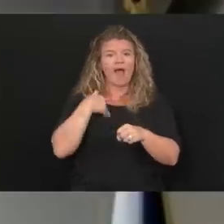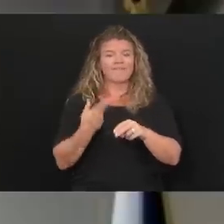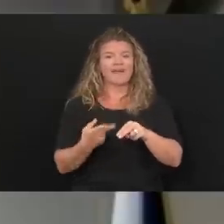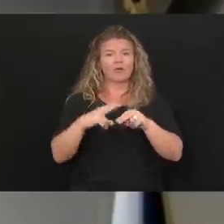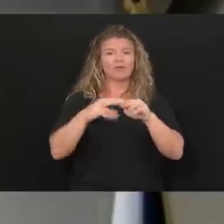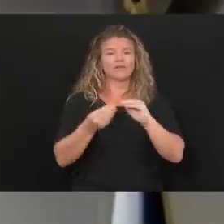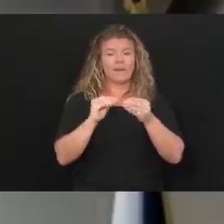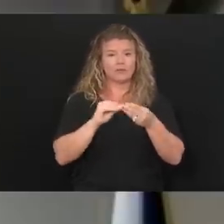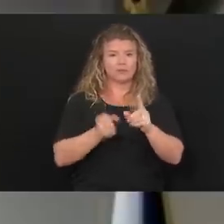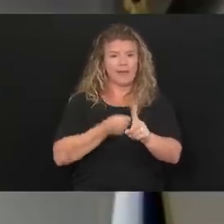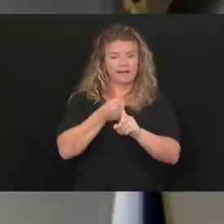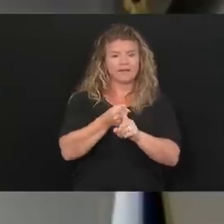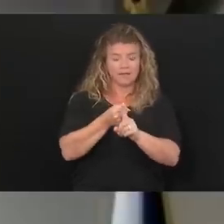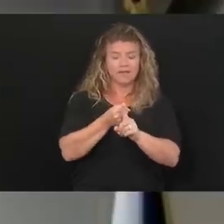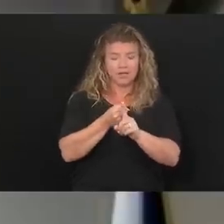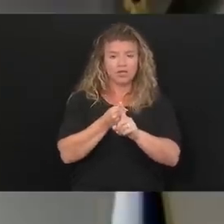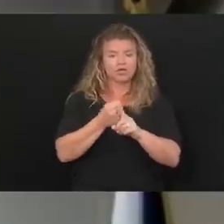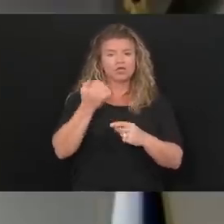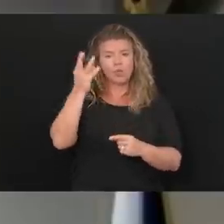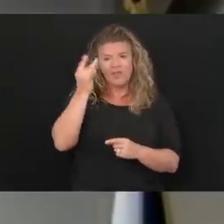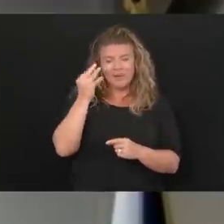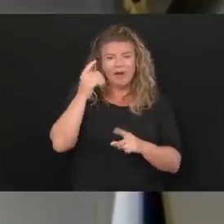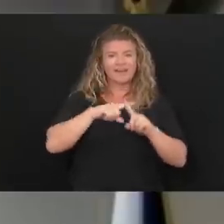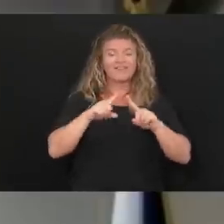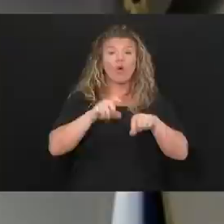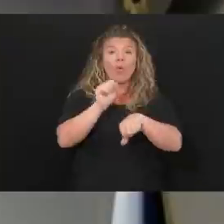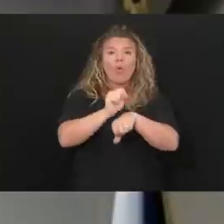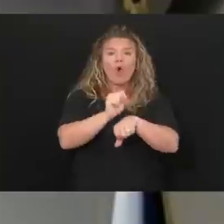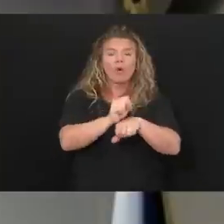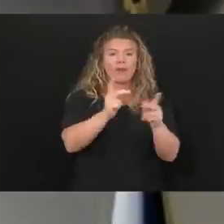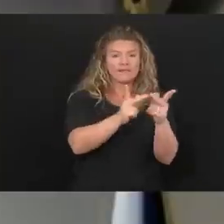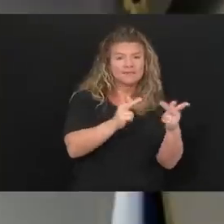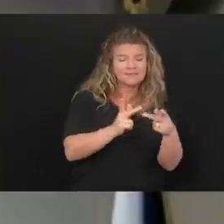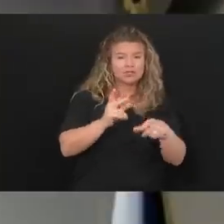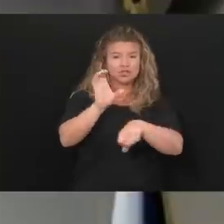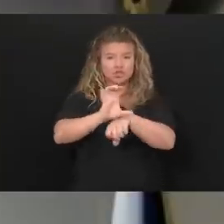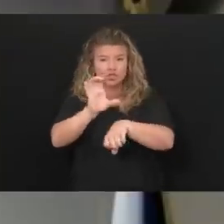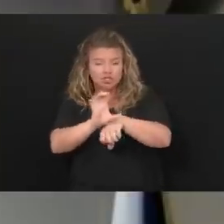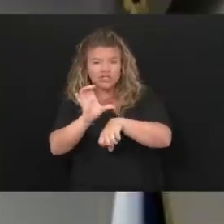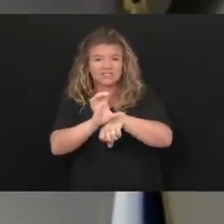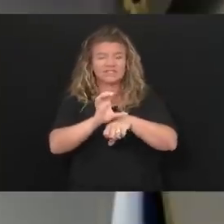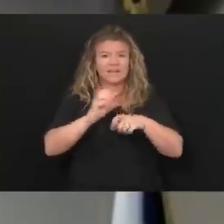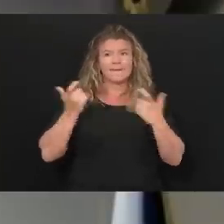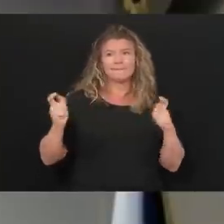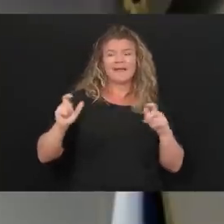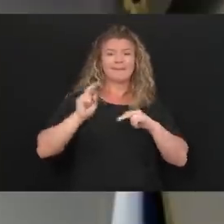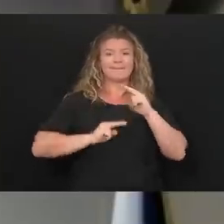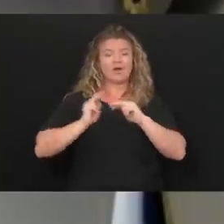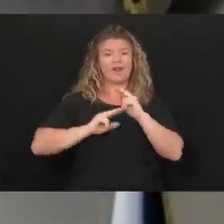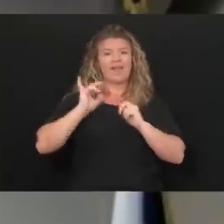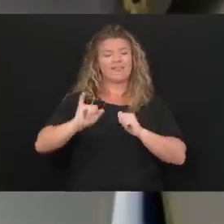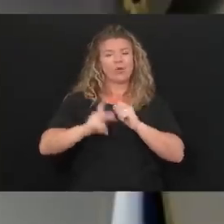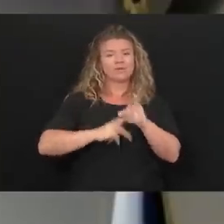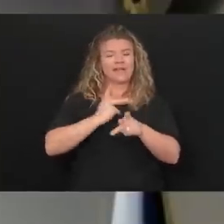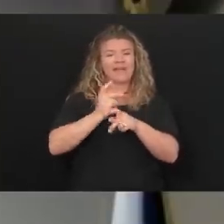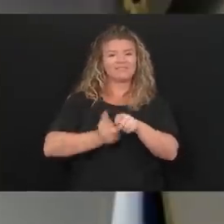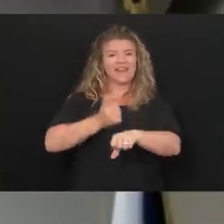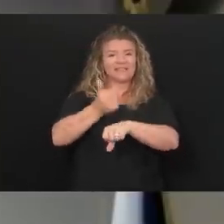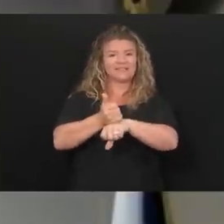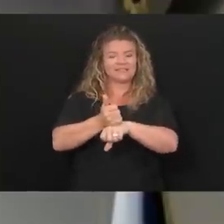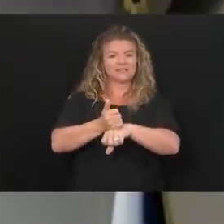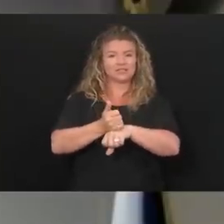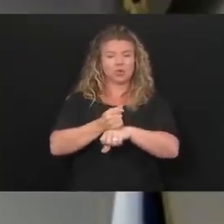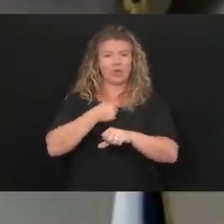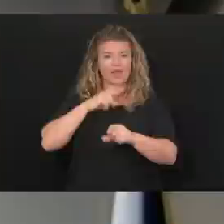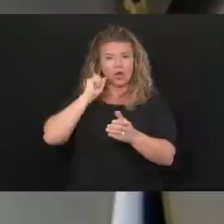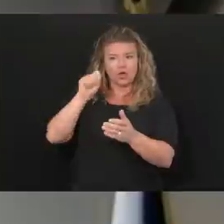or outbreaks. So thinking about work sites, churches, facilities, those kinds of settings so that we can kind of